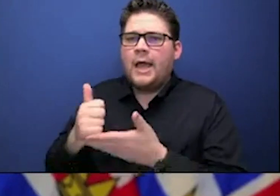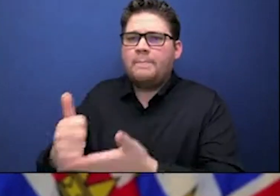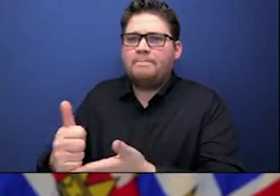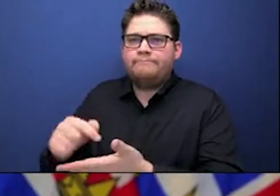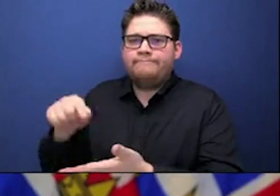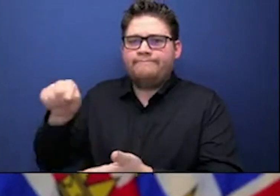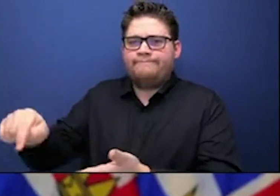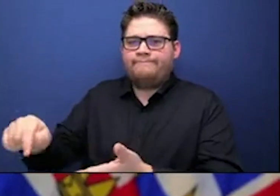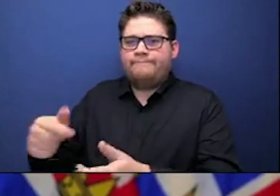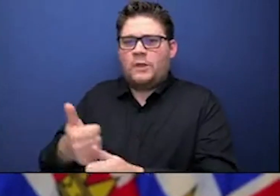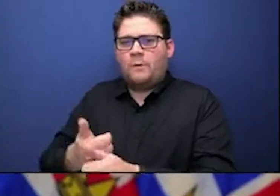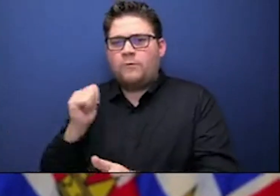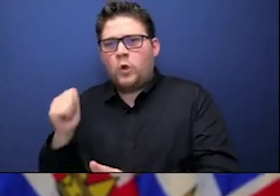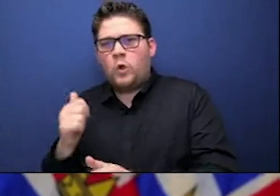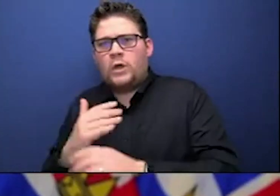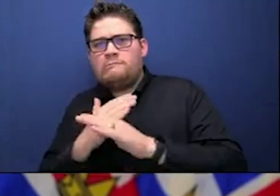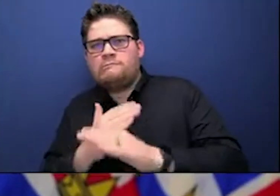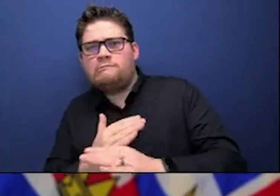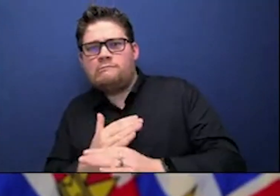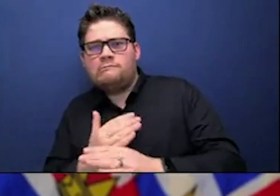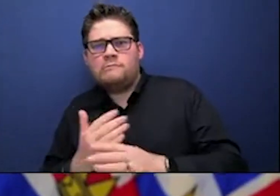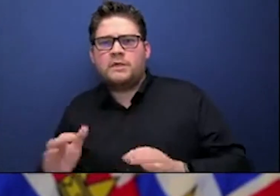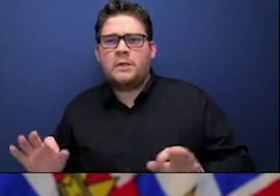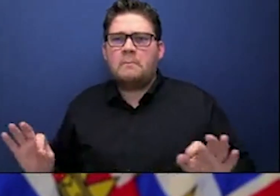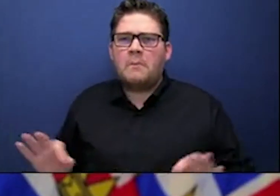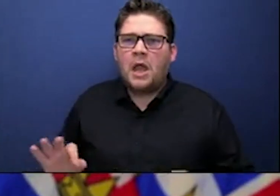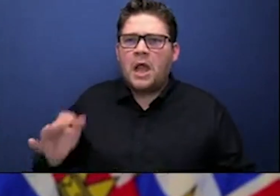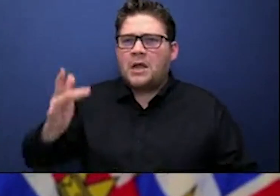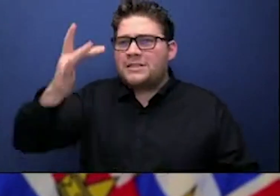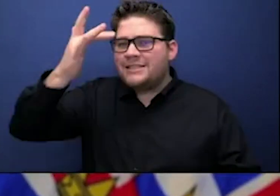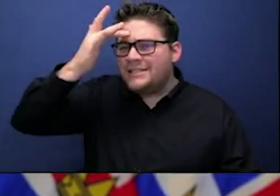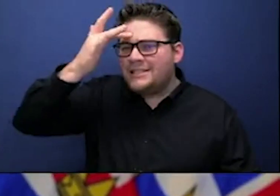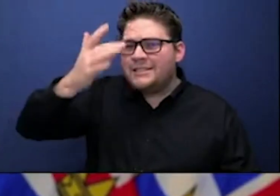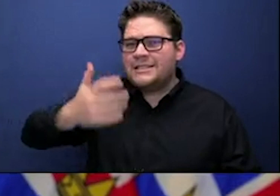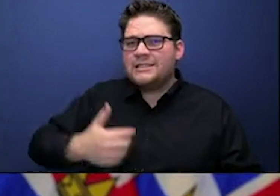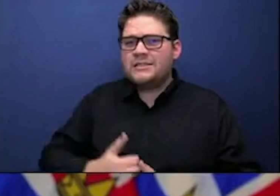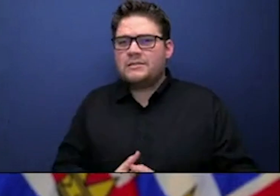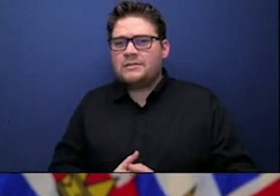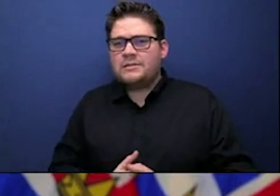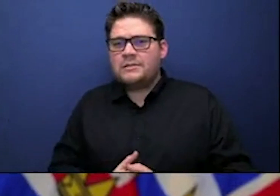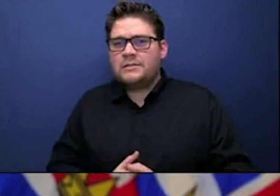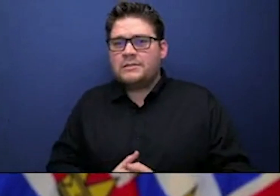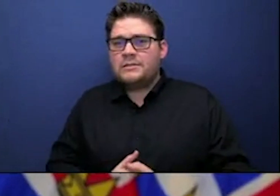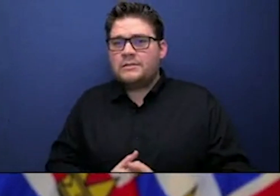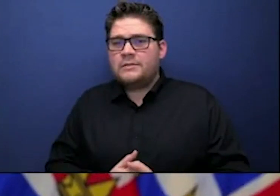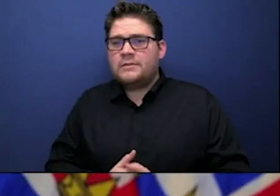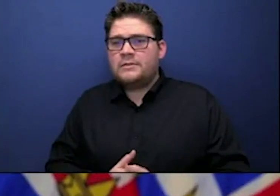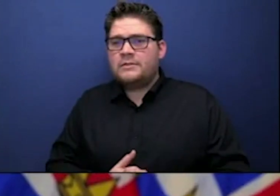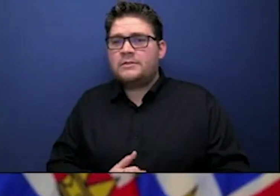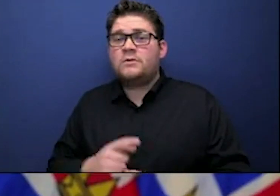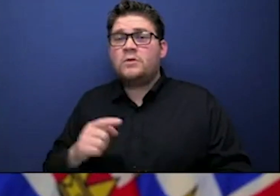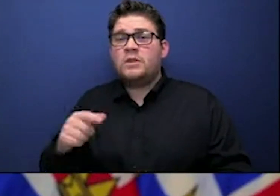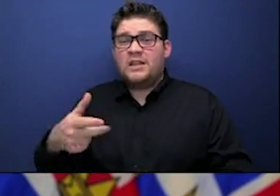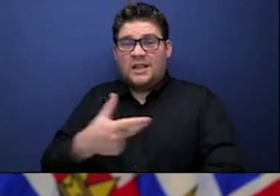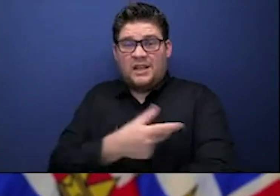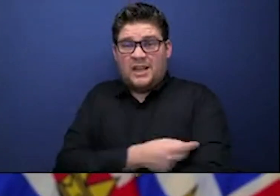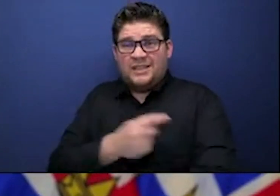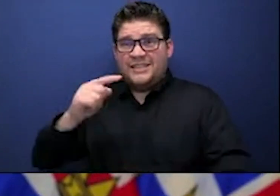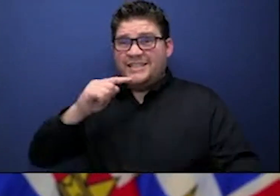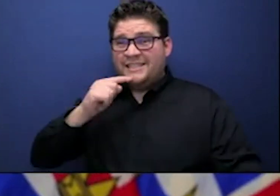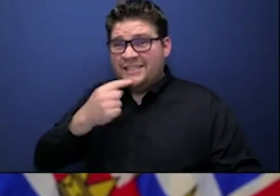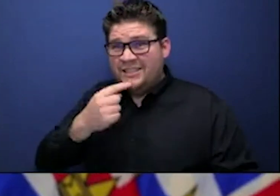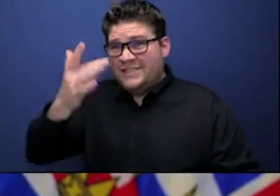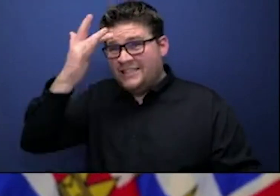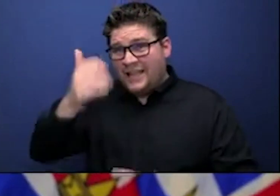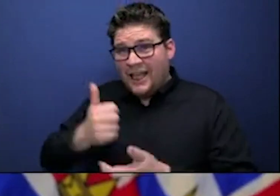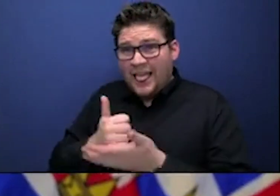does make that concerning. There was also worries that both the messenger RNAs would have to be